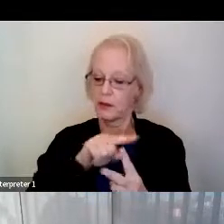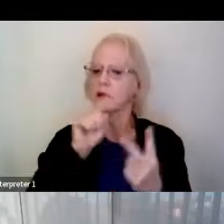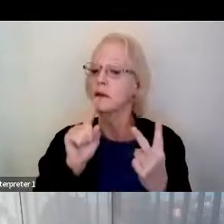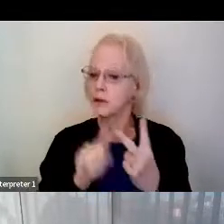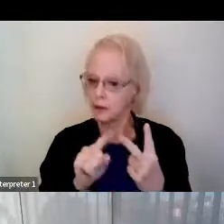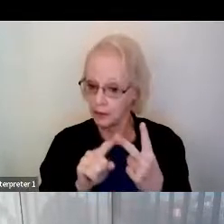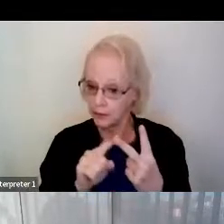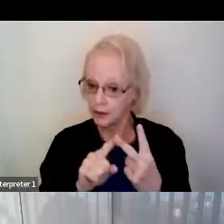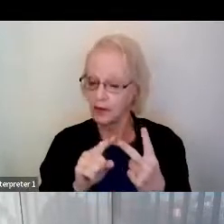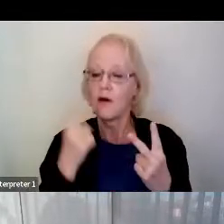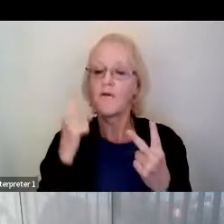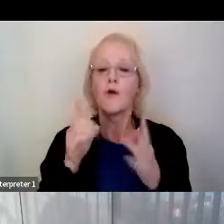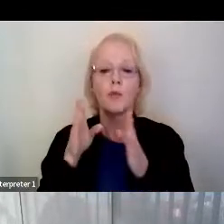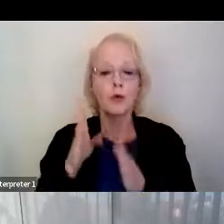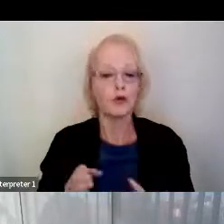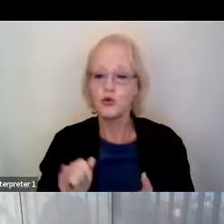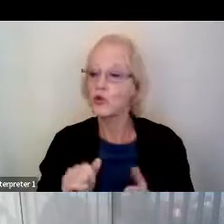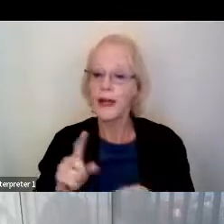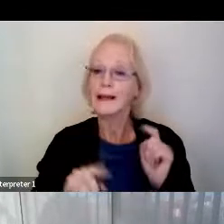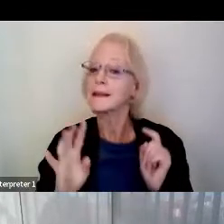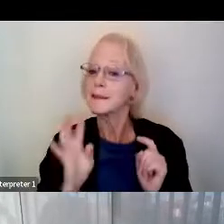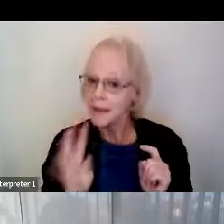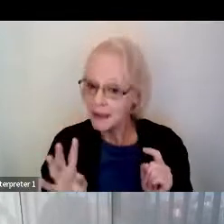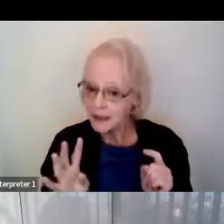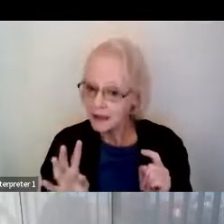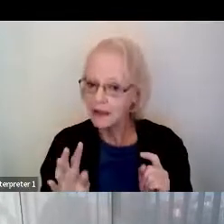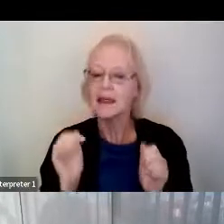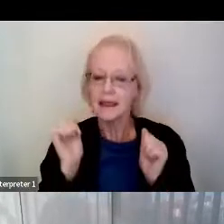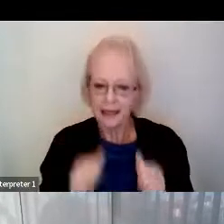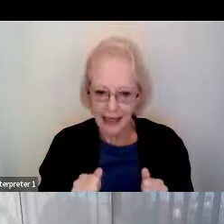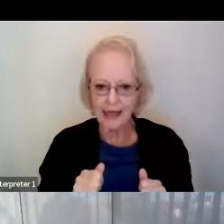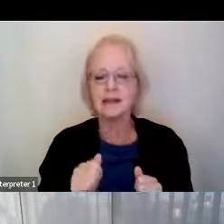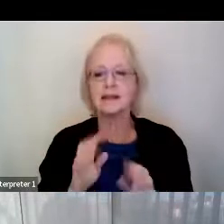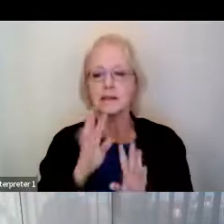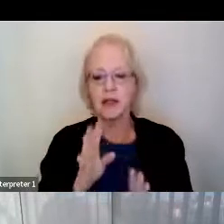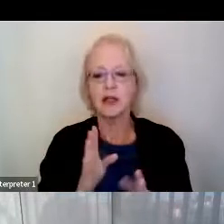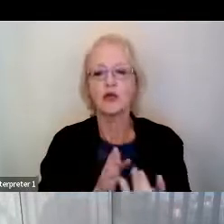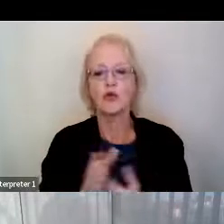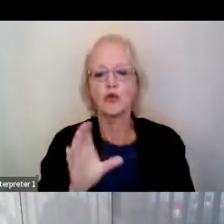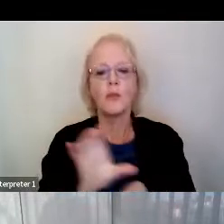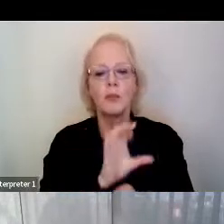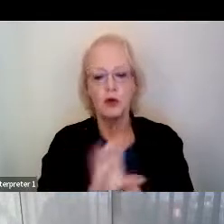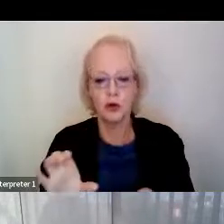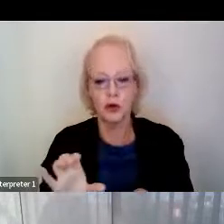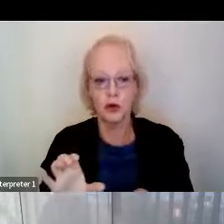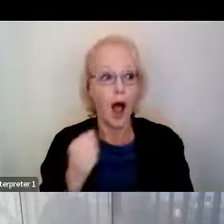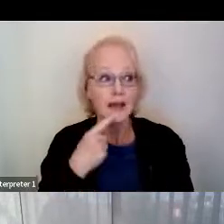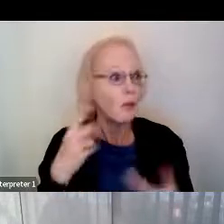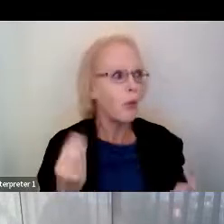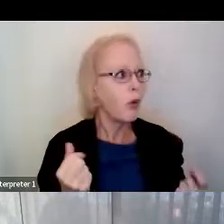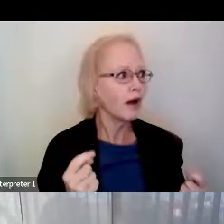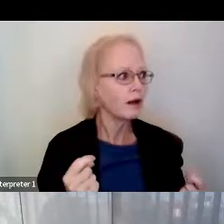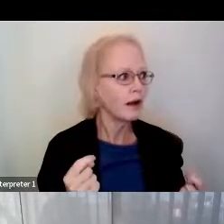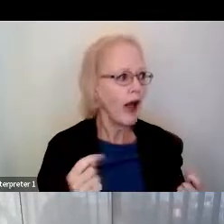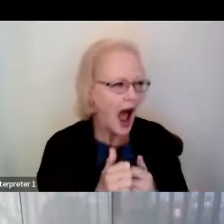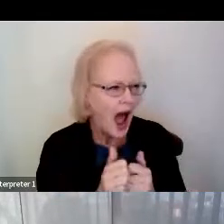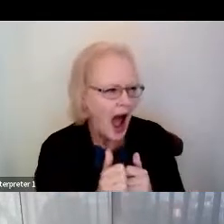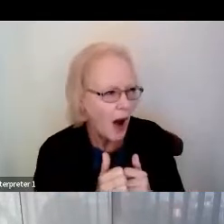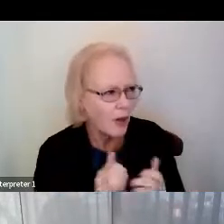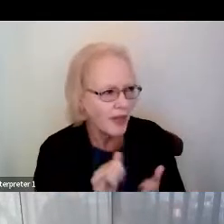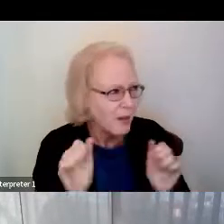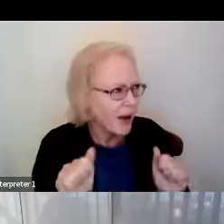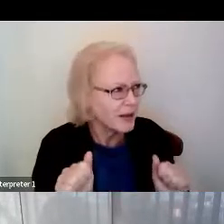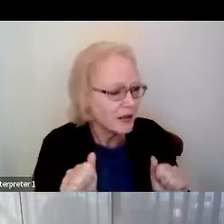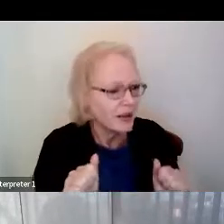of the trial was for a person unable to speak to be able to speak through a computer interface. What? How could that be possible? I asked her.